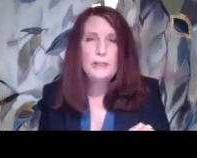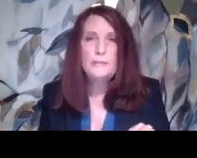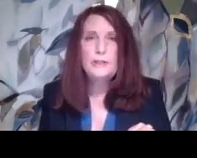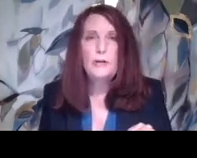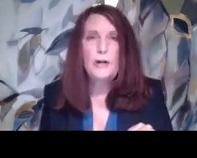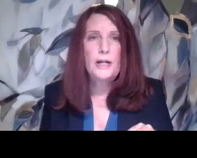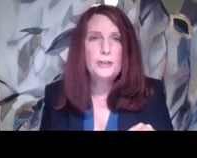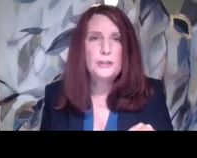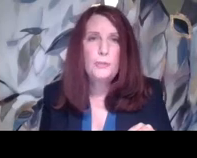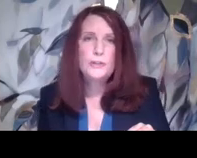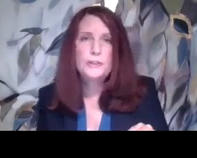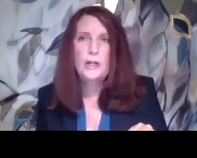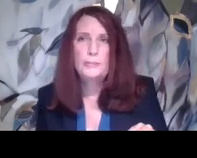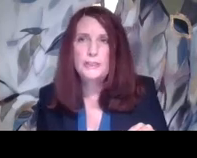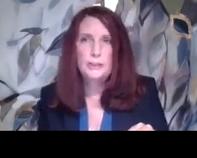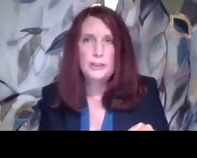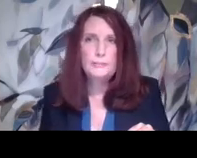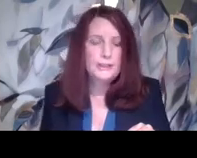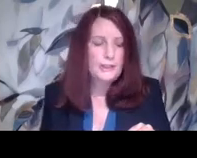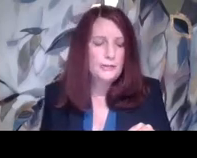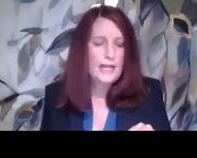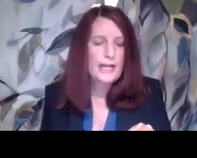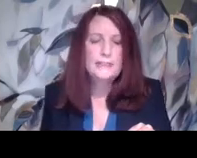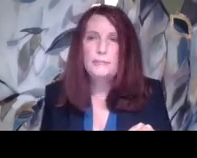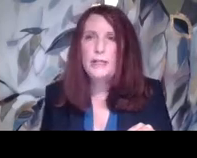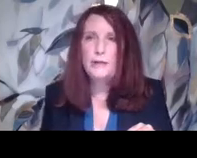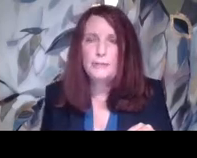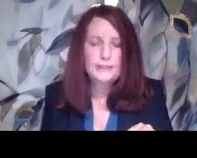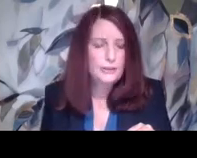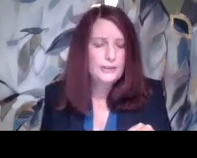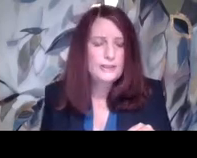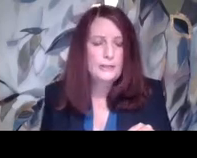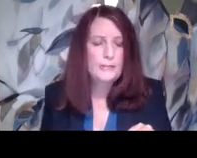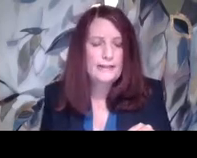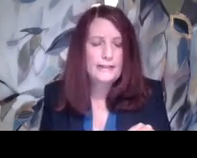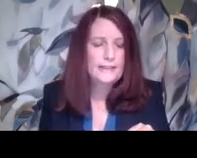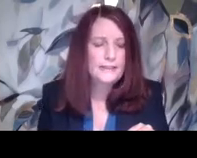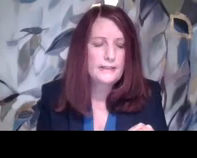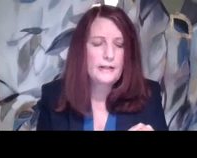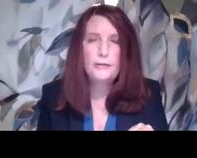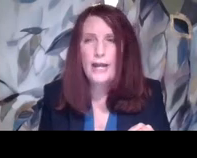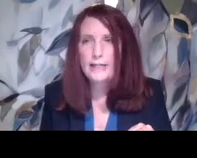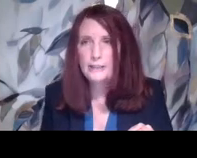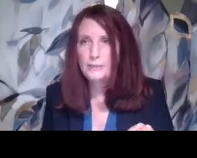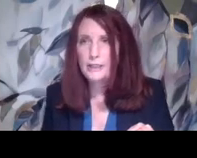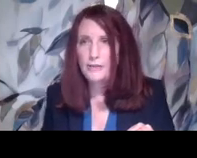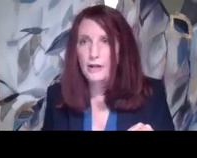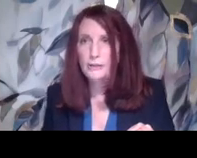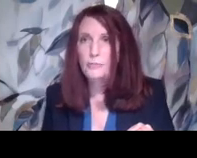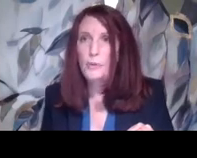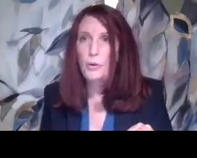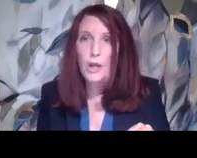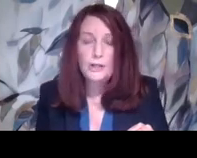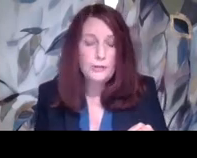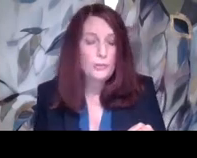Sometimes there are not just sports competitions, but there's academic competitions like math leads and other academic a